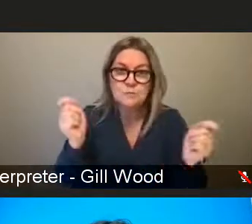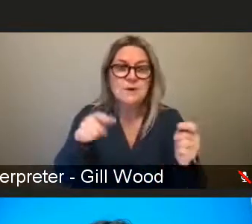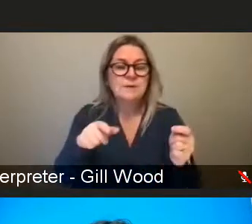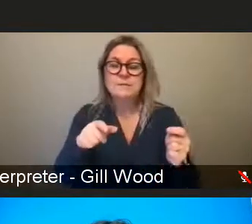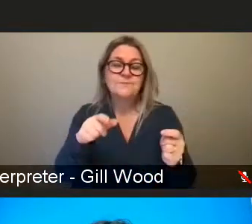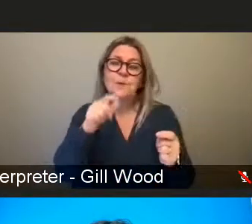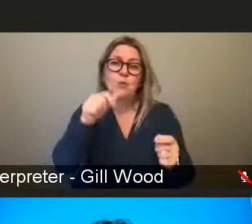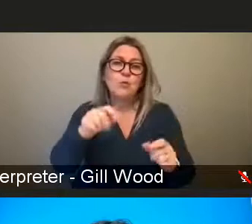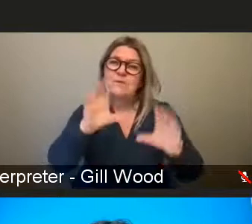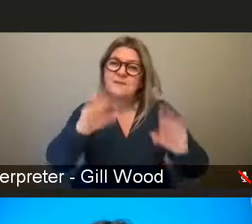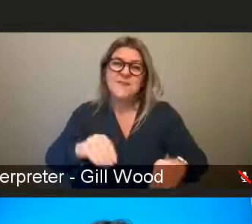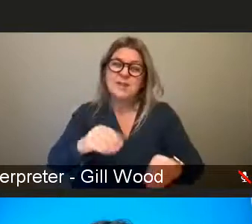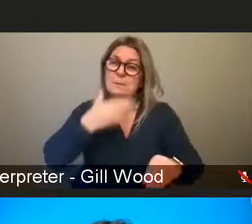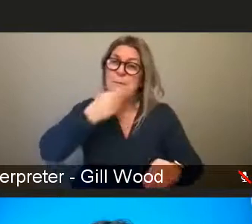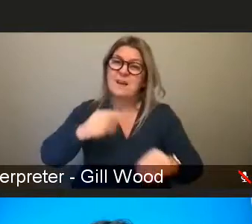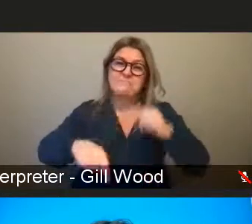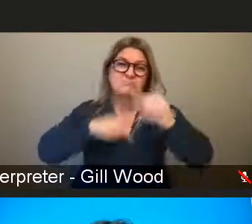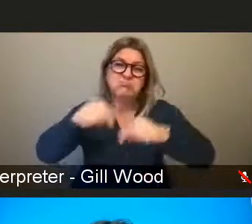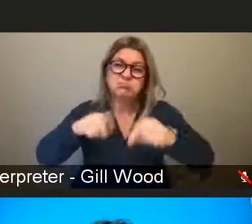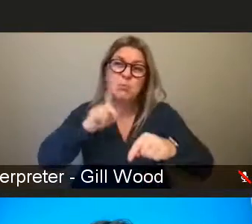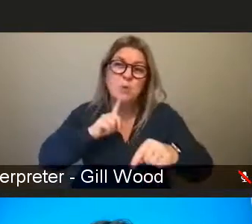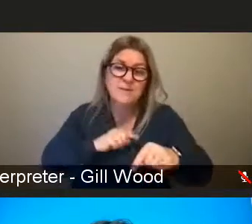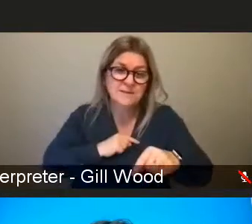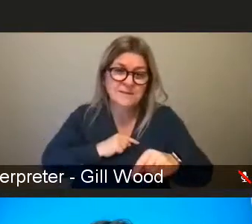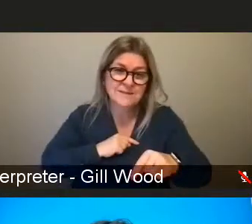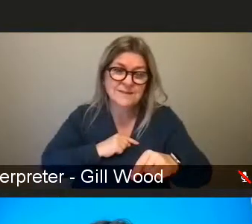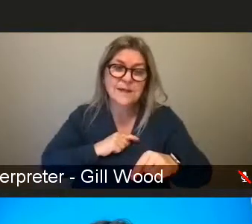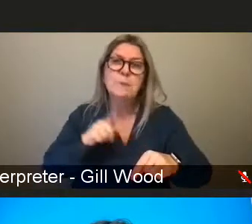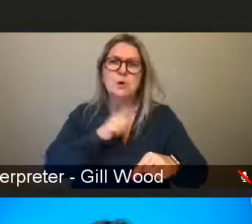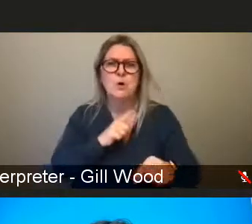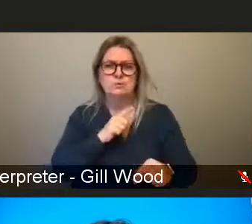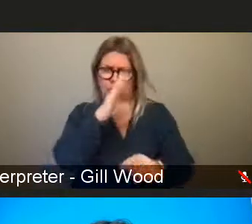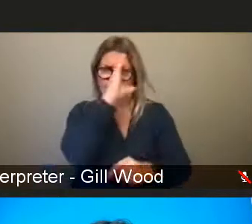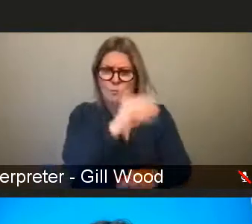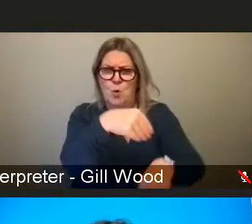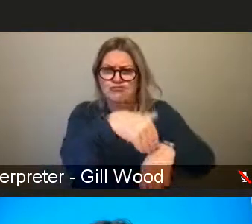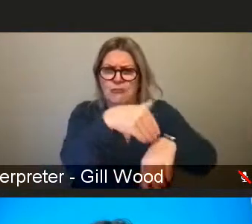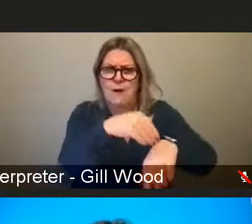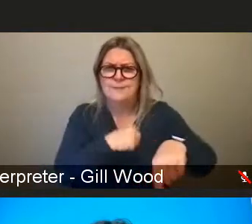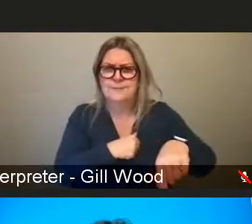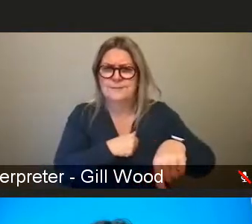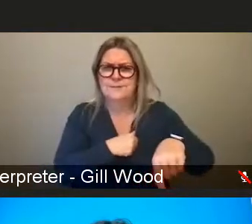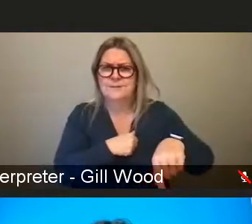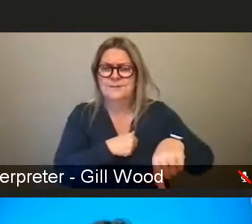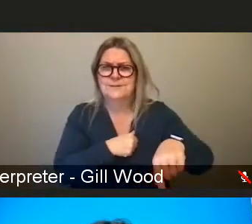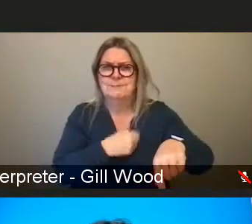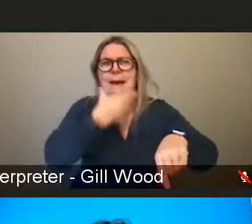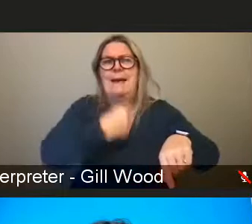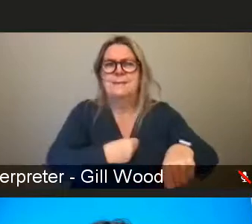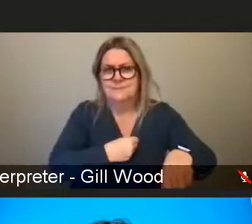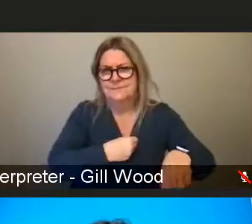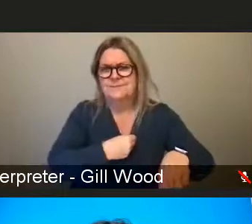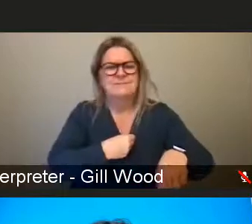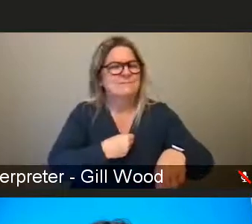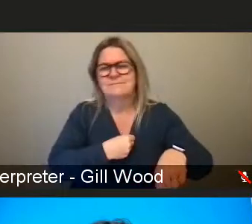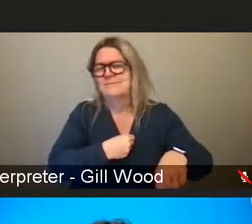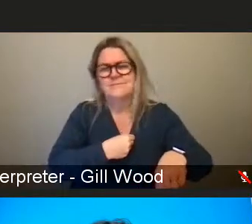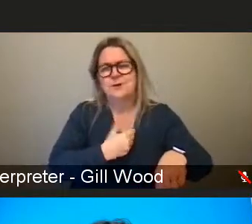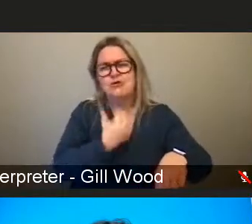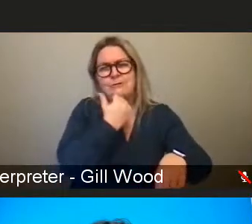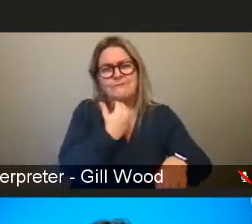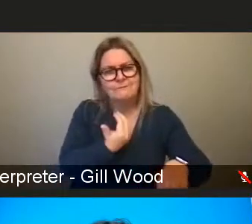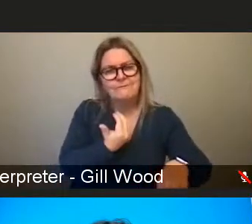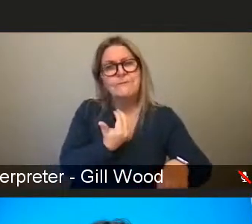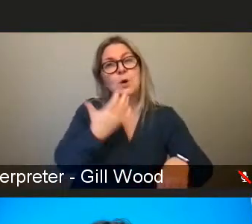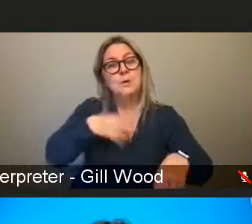violence against women just by changing their reporting on crimes committed by men's violence against women. We need to be looking at where are the